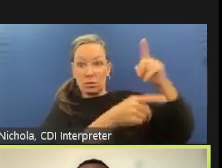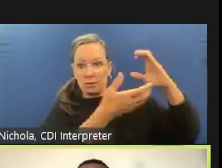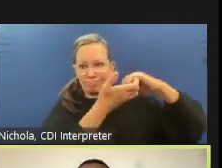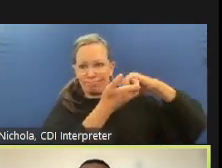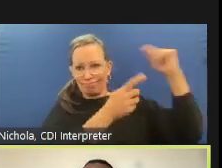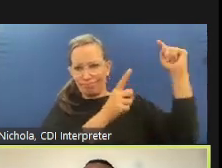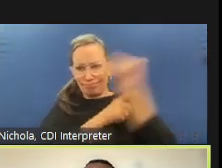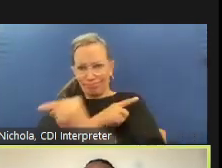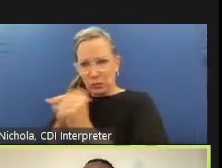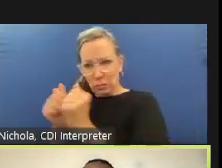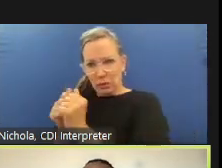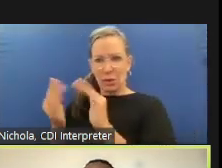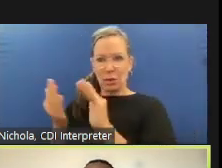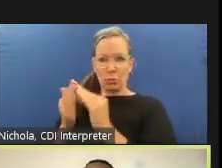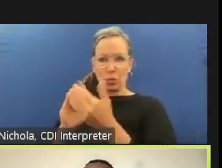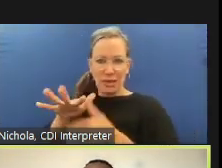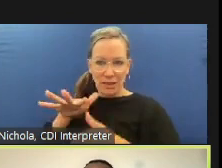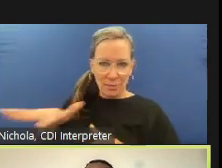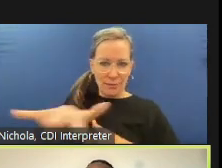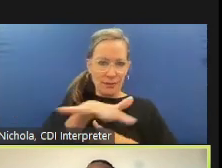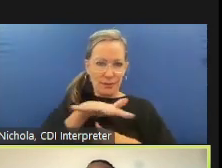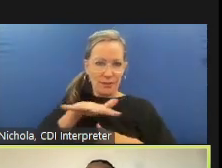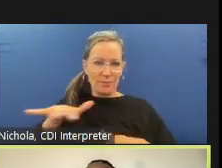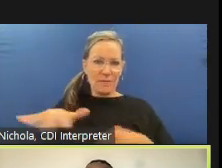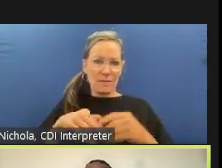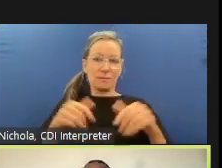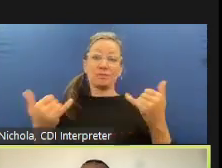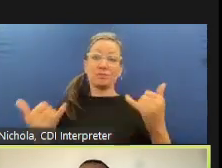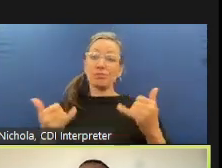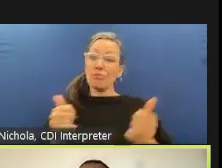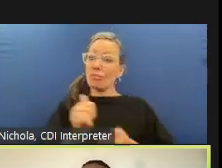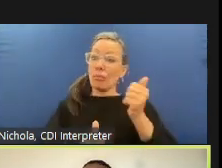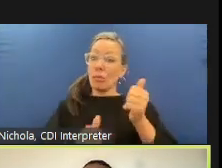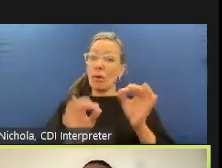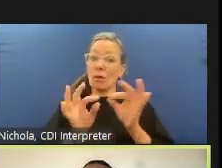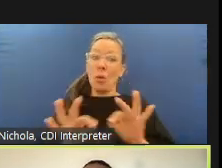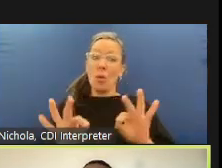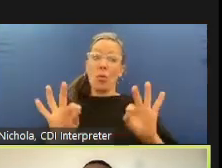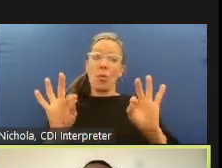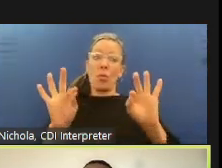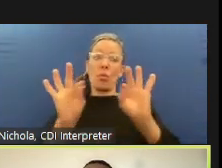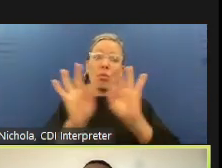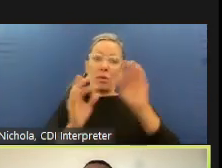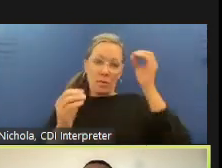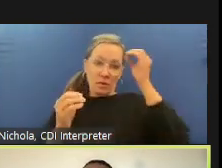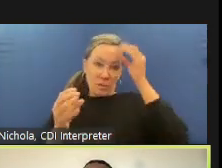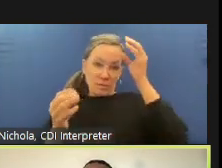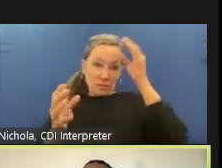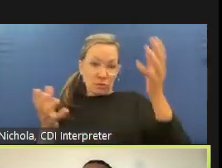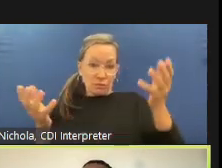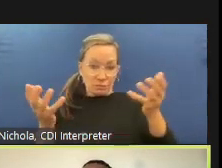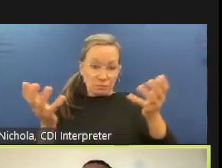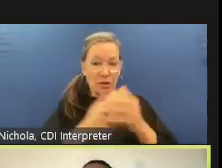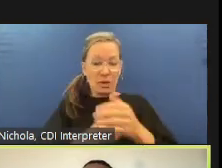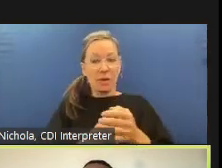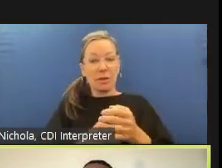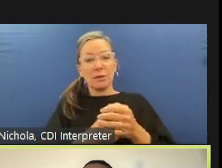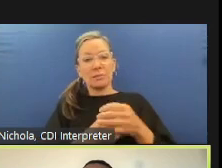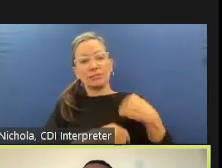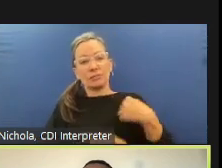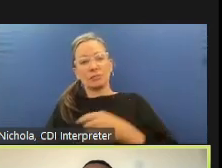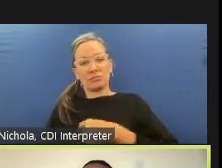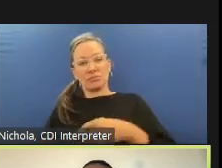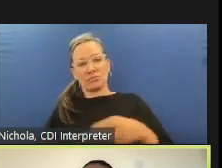perhaps what information do you think we need to know as we move forward with this